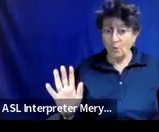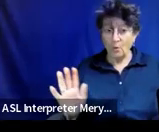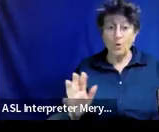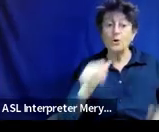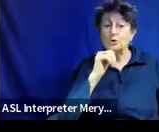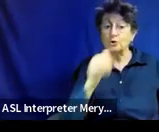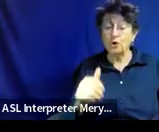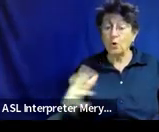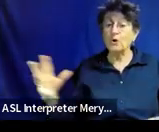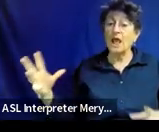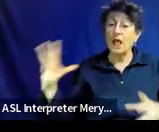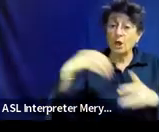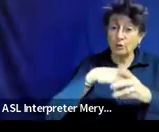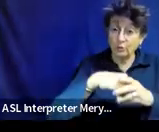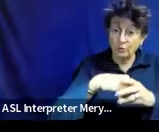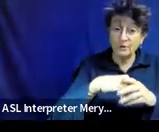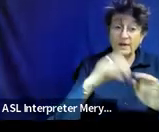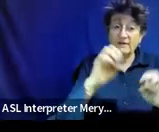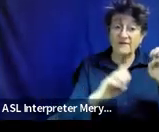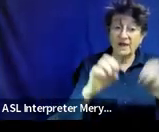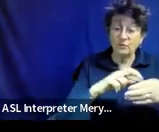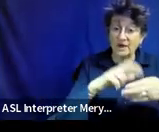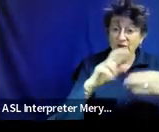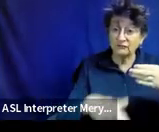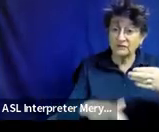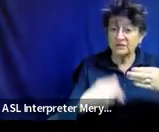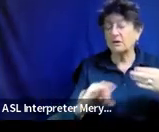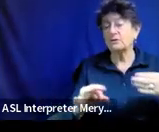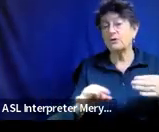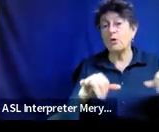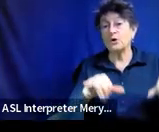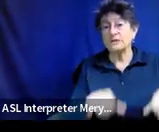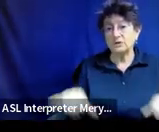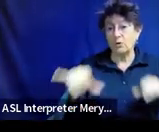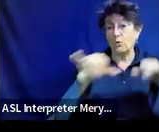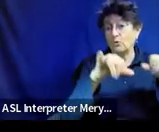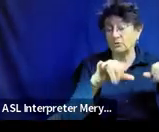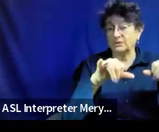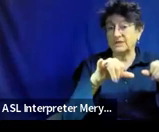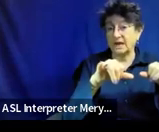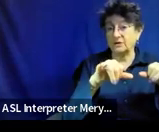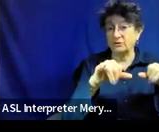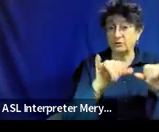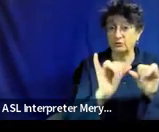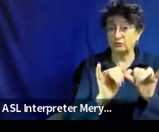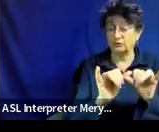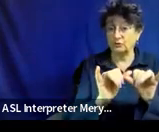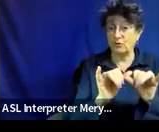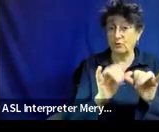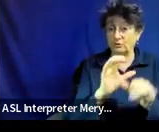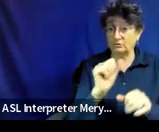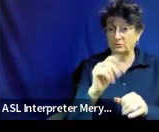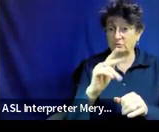results in that section or standard scores. So just be super specific with those skill deficits and gaps.